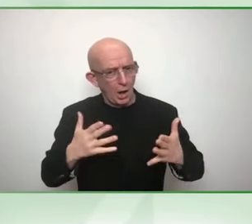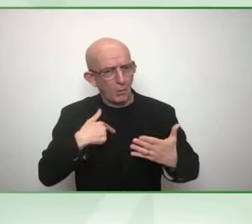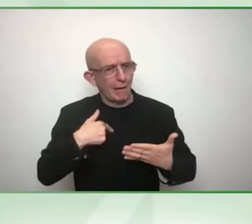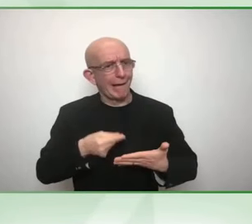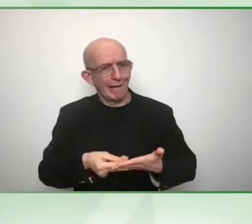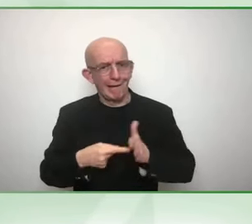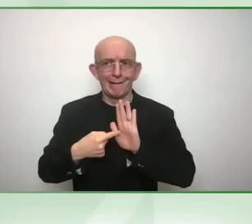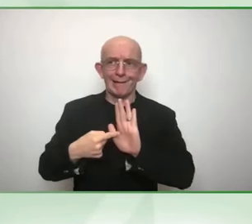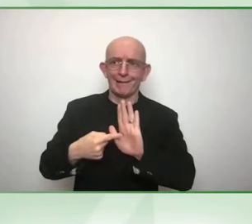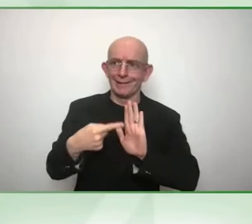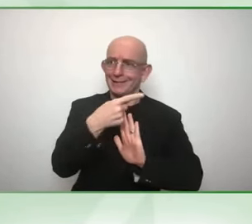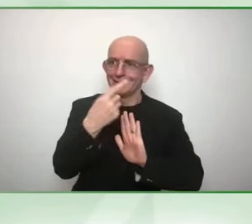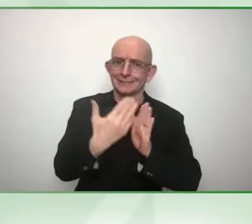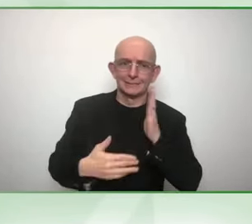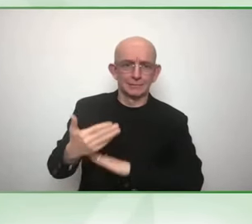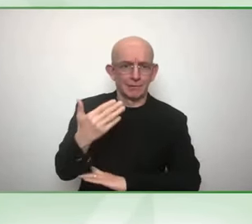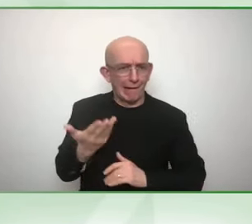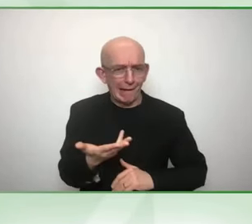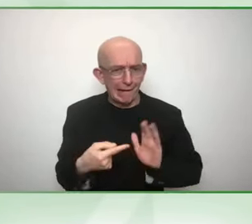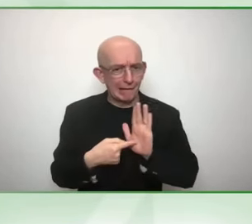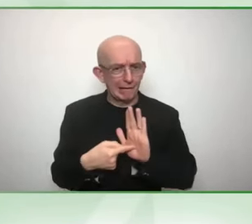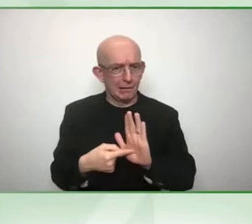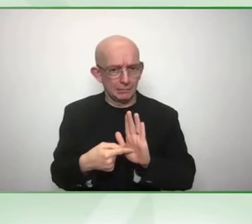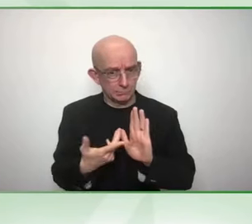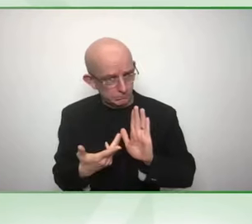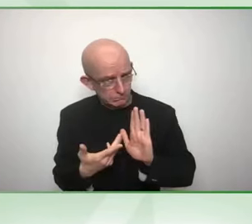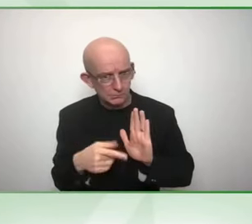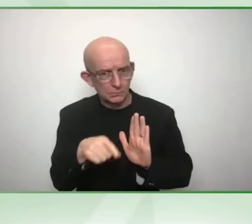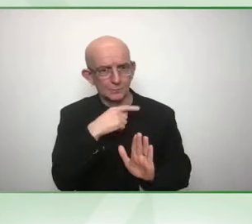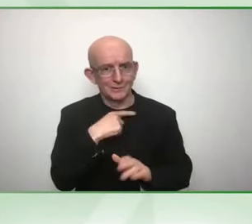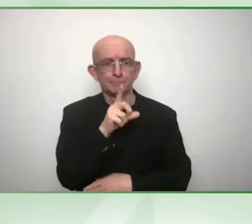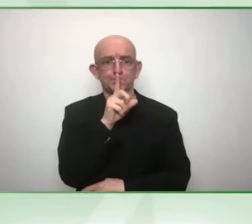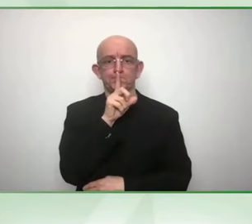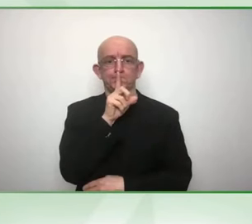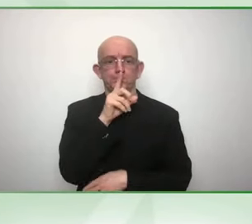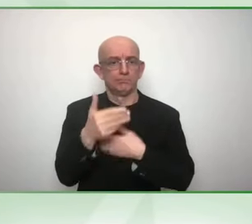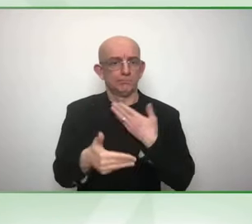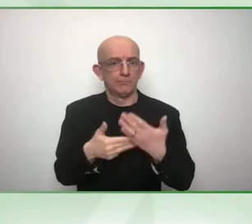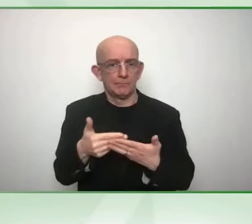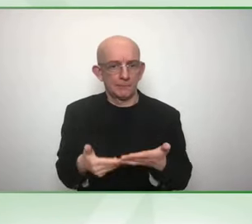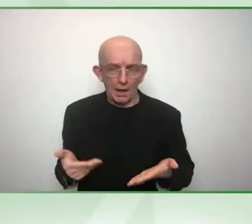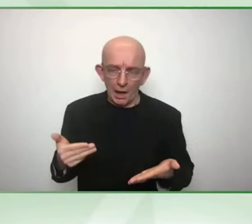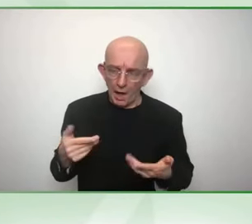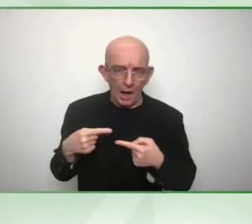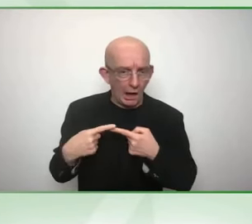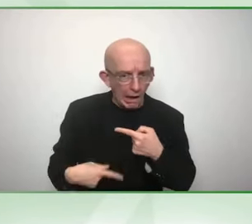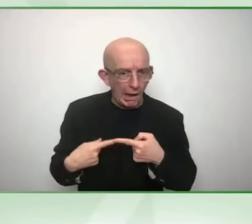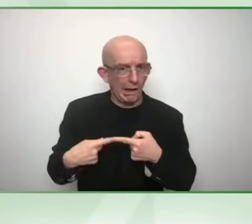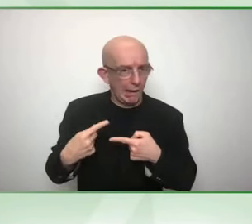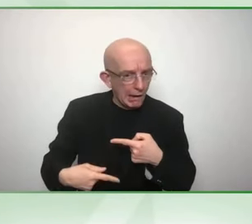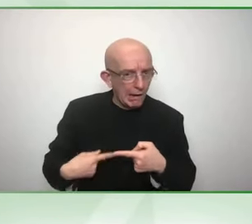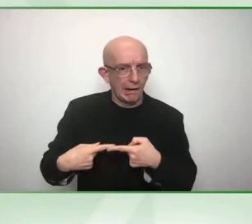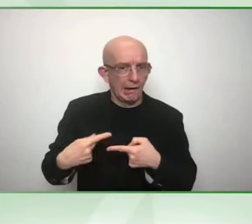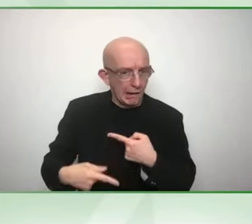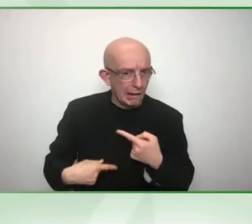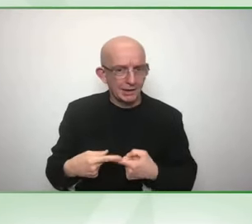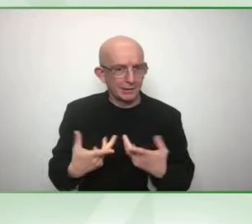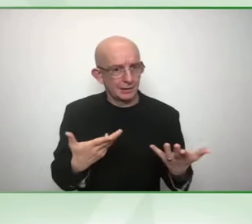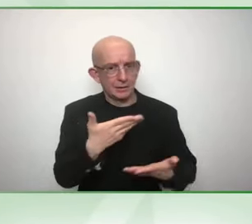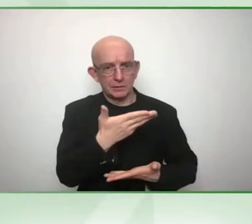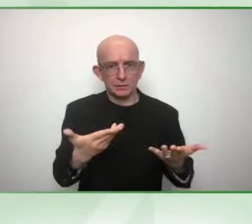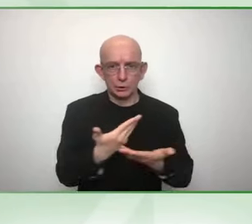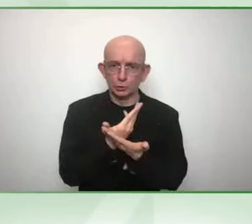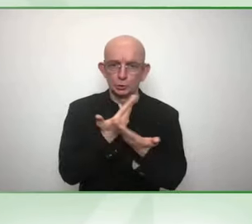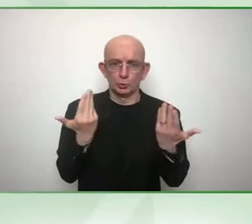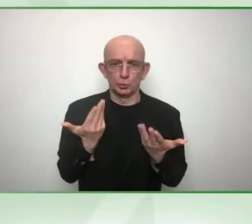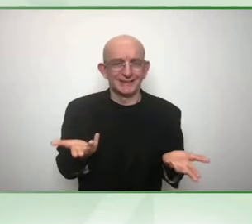and what the Valuable 500, I hope, brings to bear. Because business is looking at the framework of the Sustainable Development